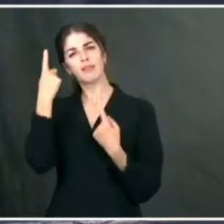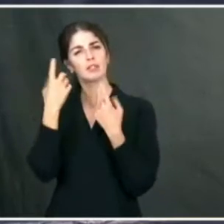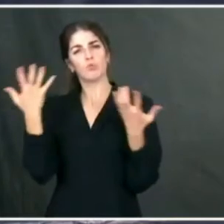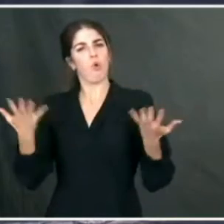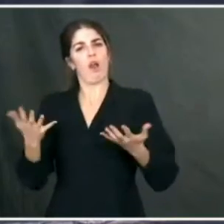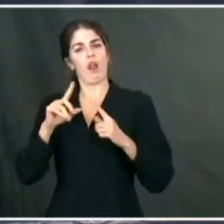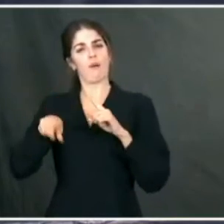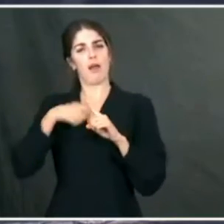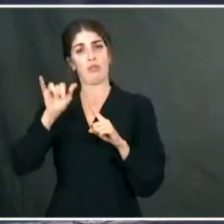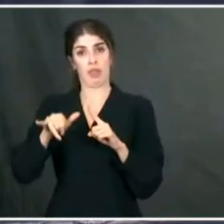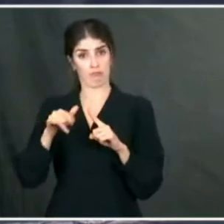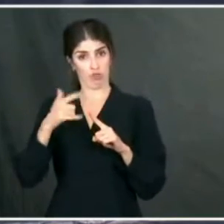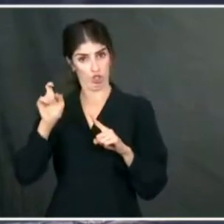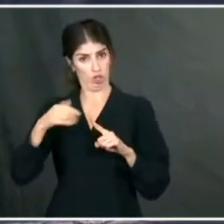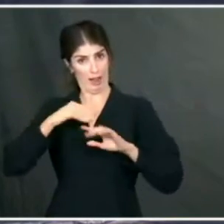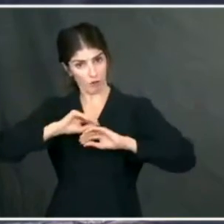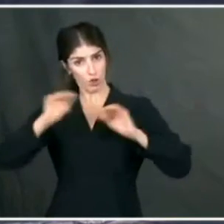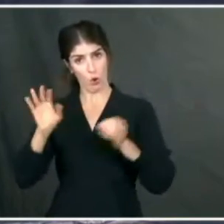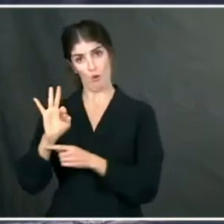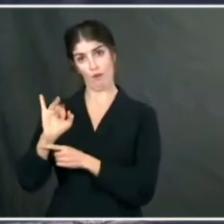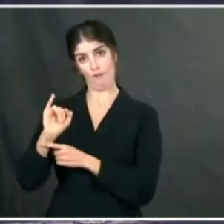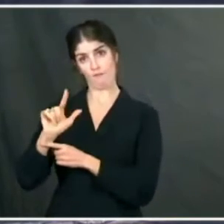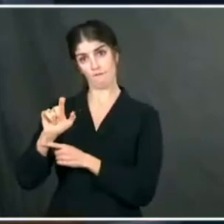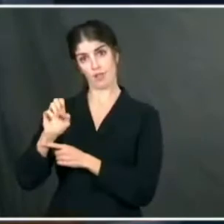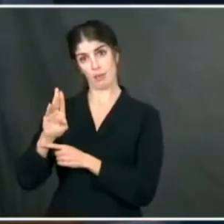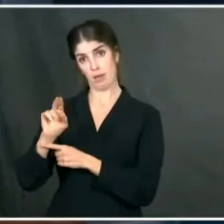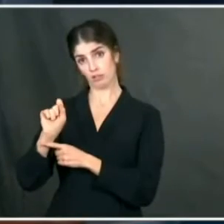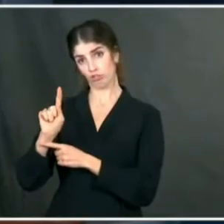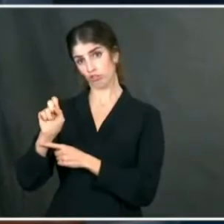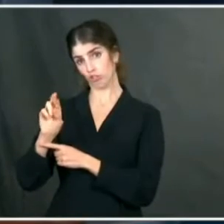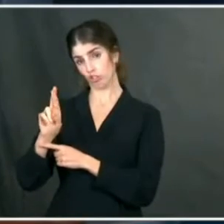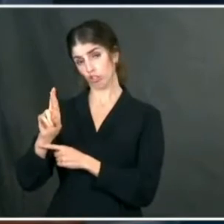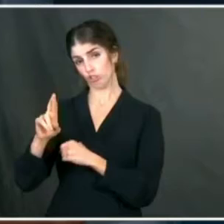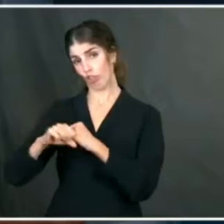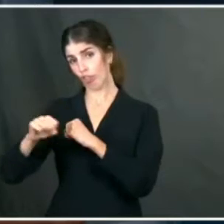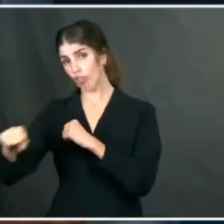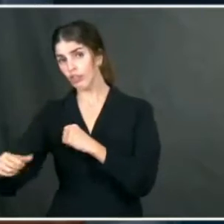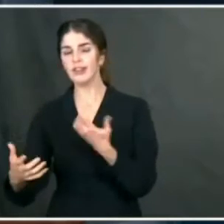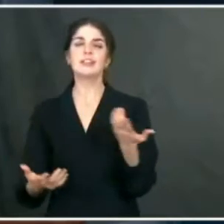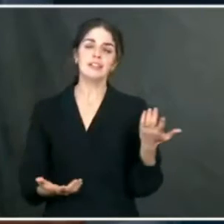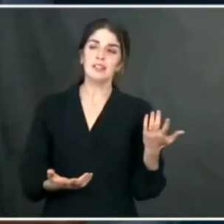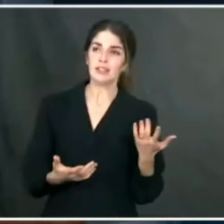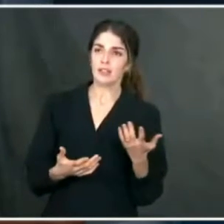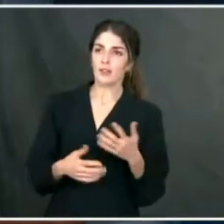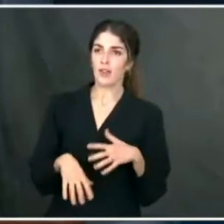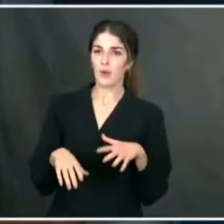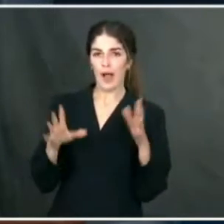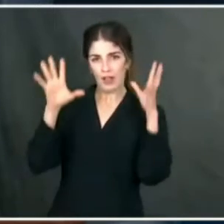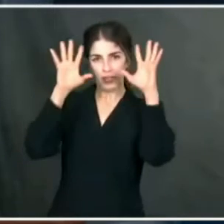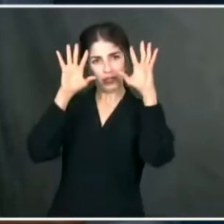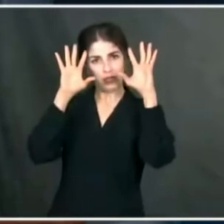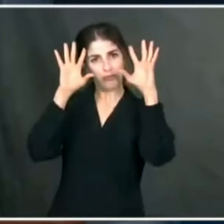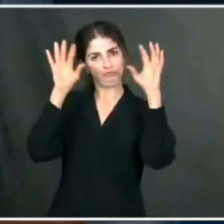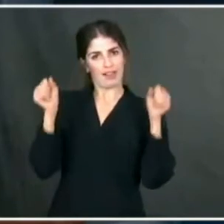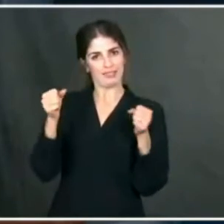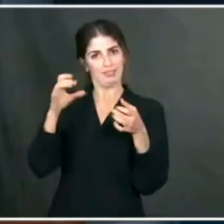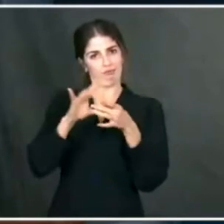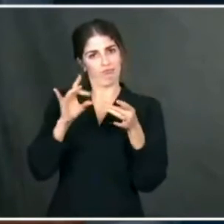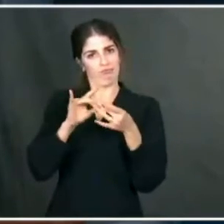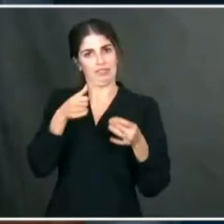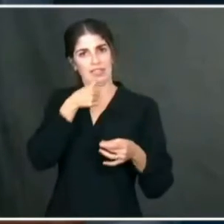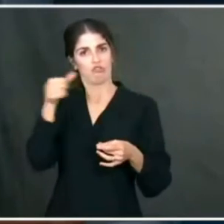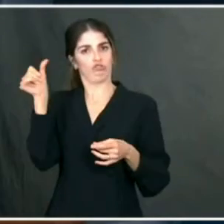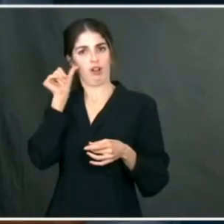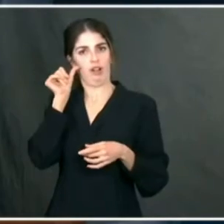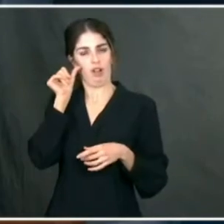filibuster so that the Senate could move forward with its work? Well, the President-elect spoke just yesterday, as you all saw, about the